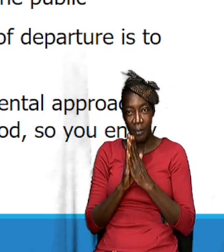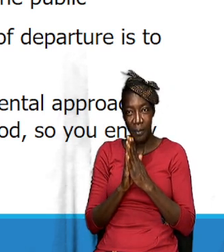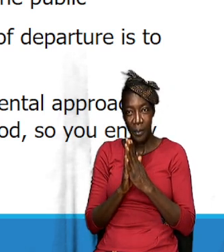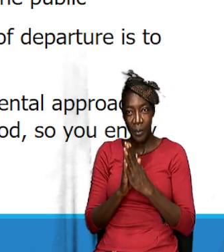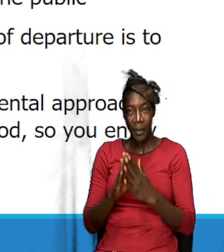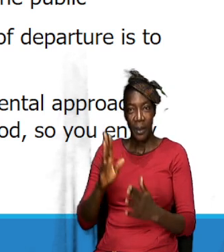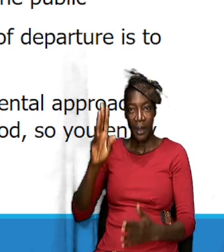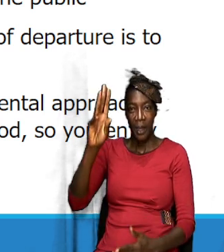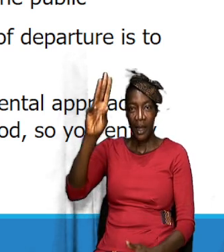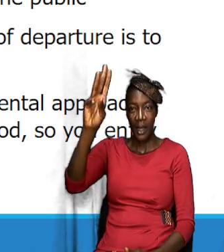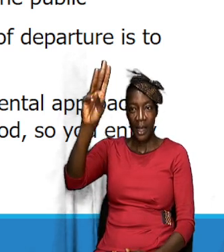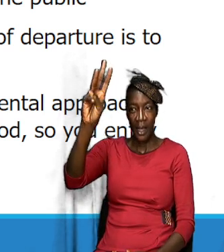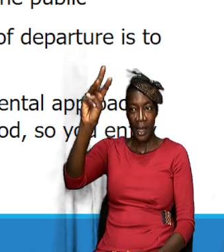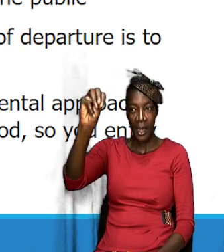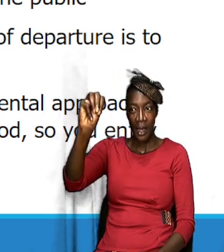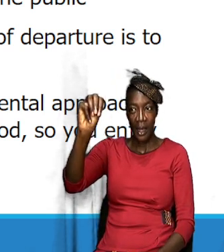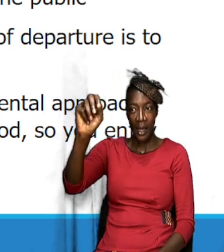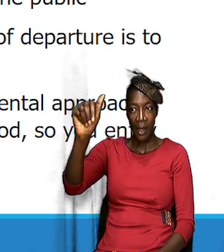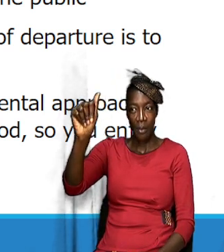and verse 35.